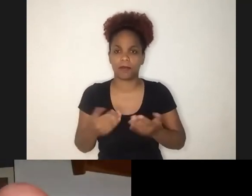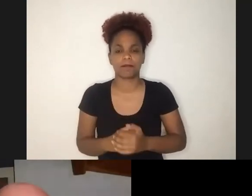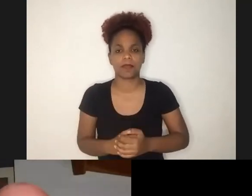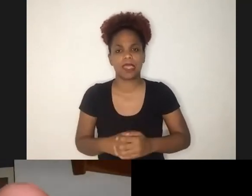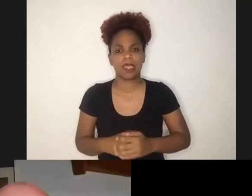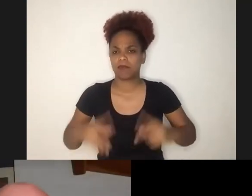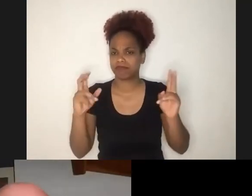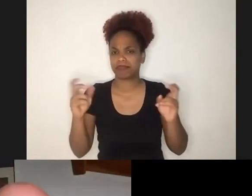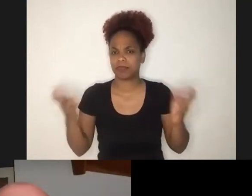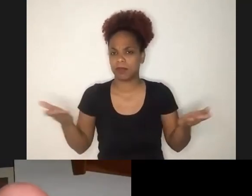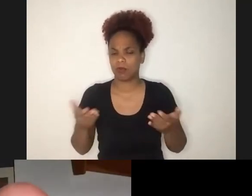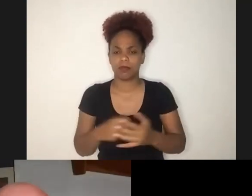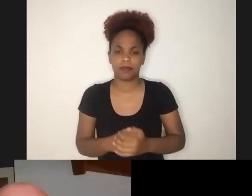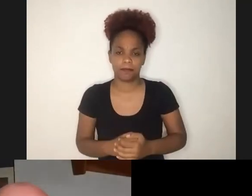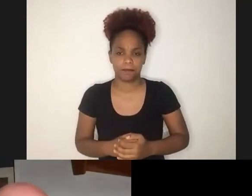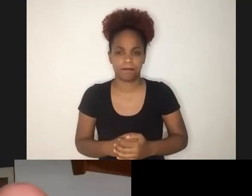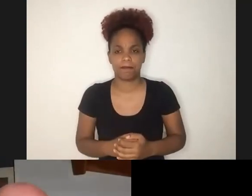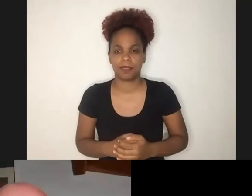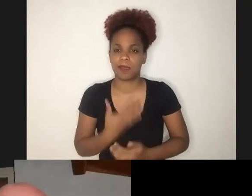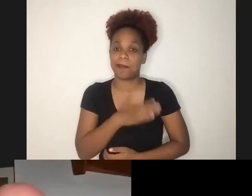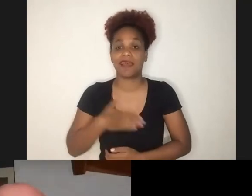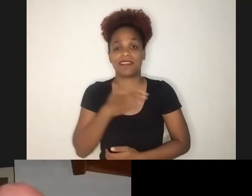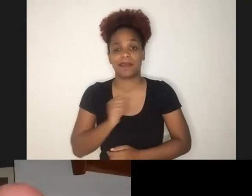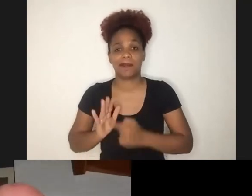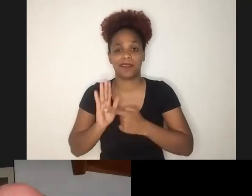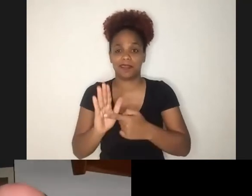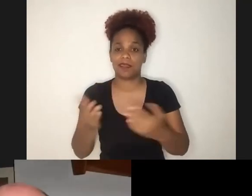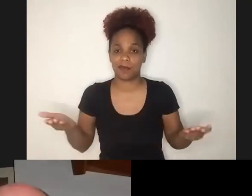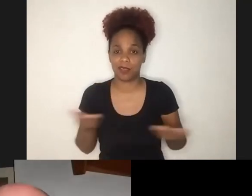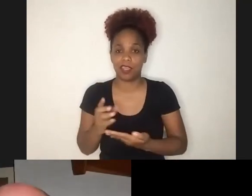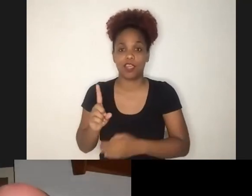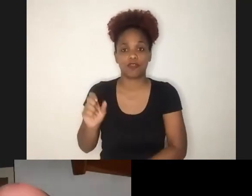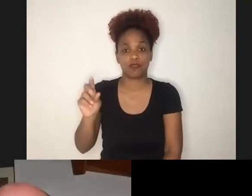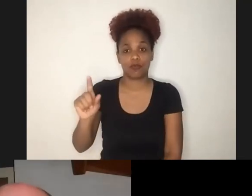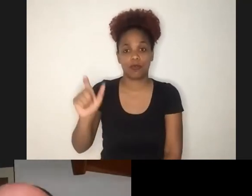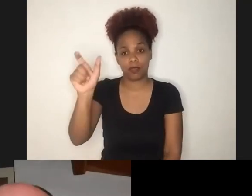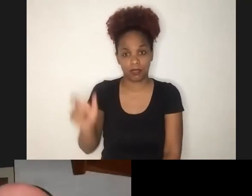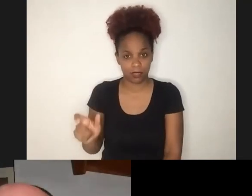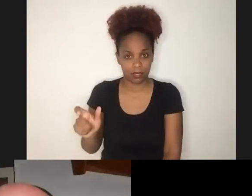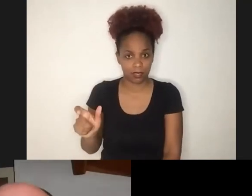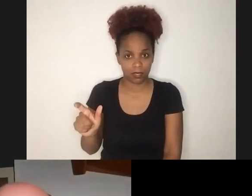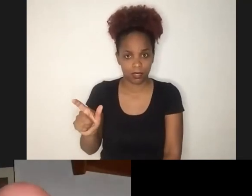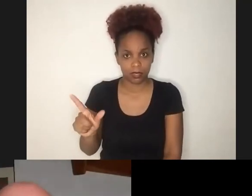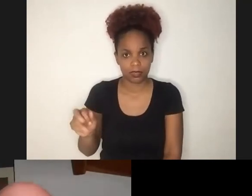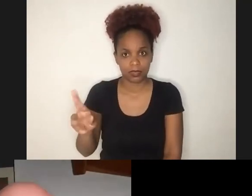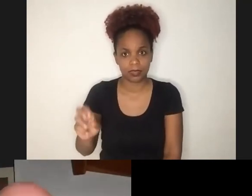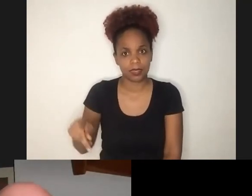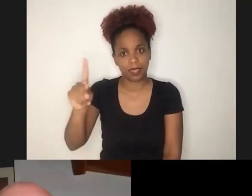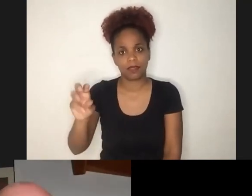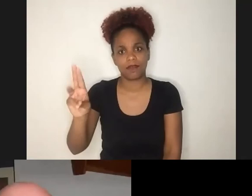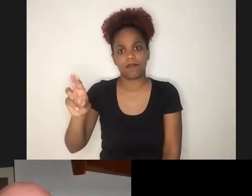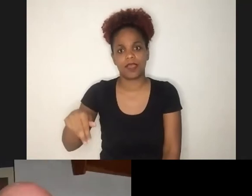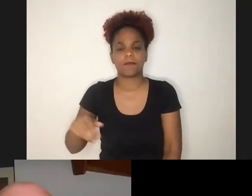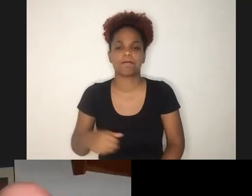to introduce you, Dr. Dirk Van Damme. Dirk is a